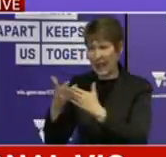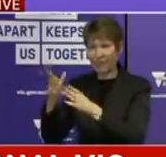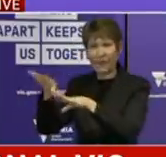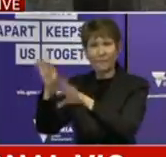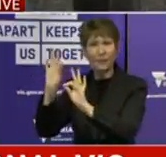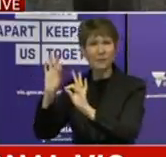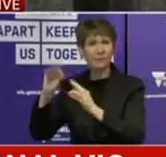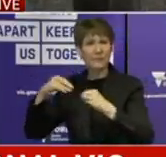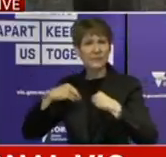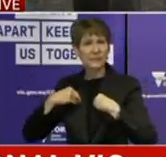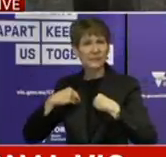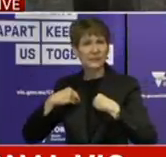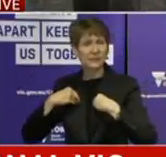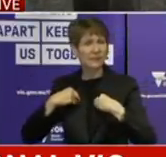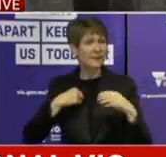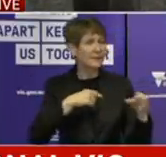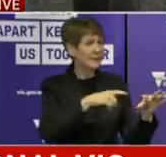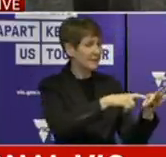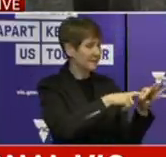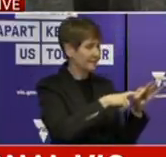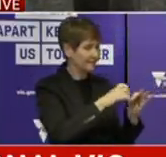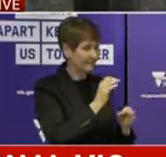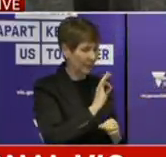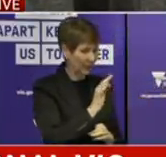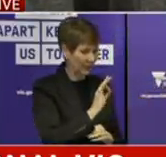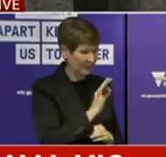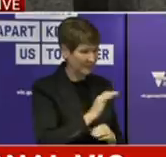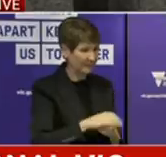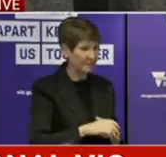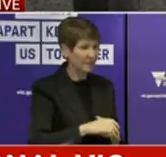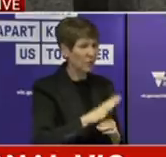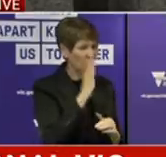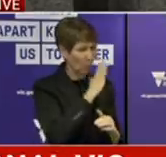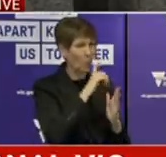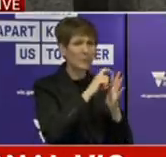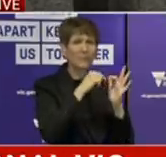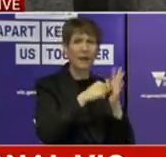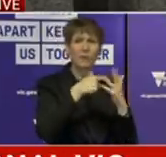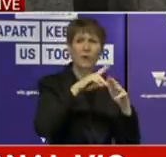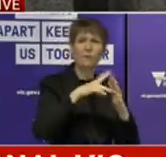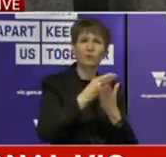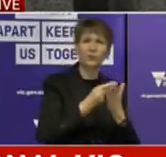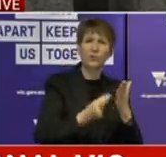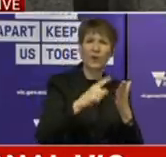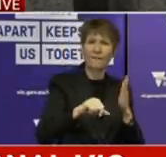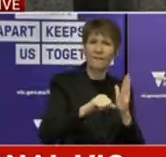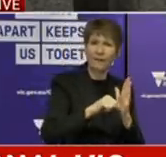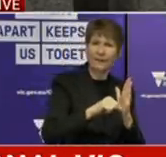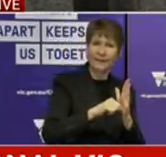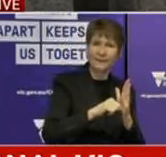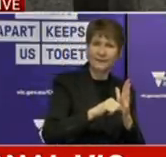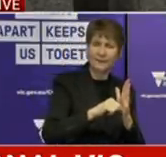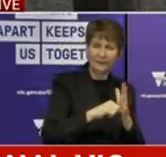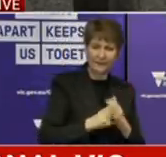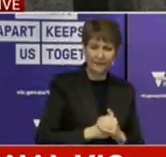to the notice to produce that was given to your Department of Treasury and Finance, and that they submitted to the Coat Inquiry